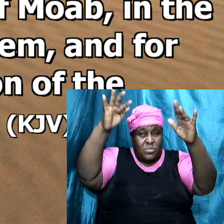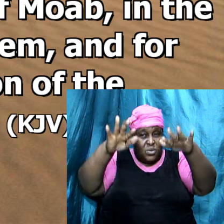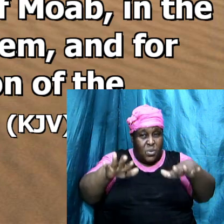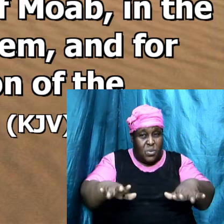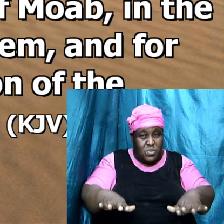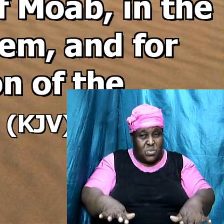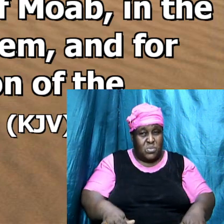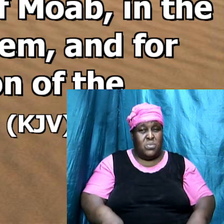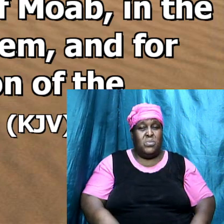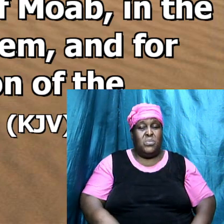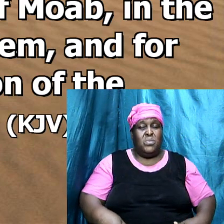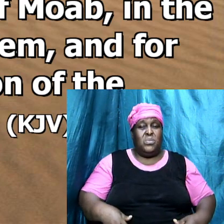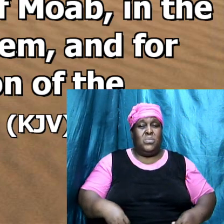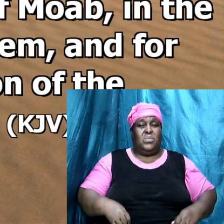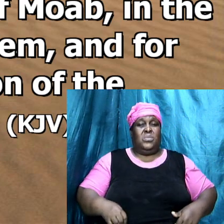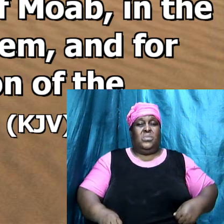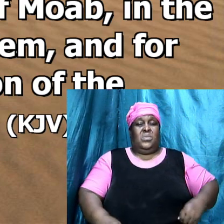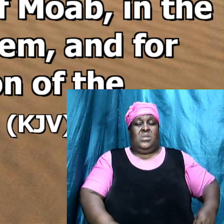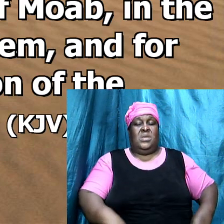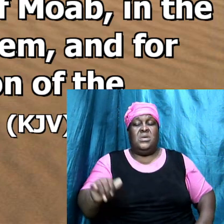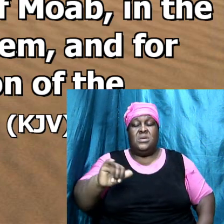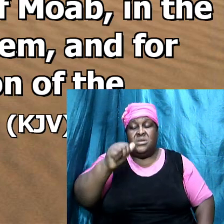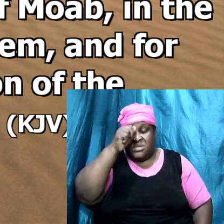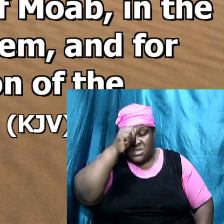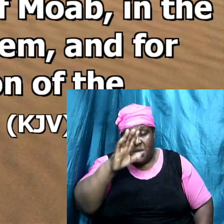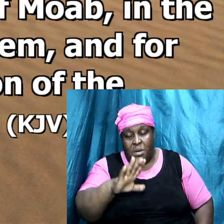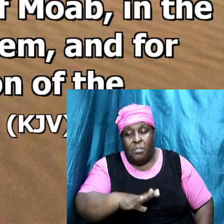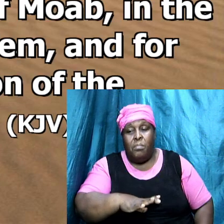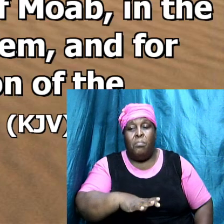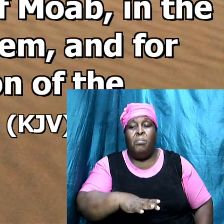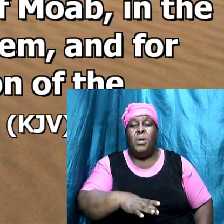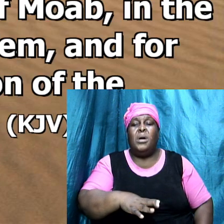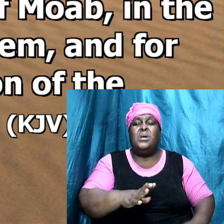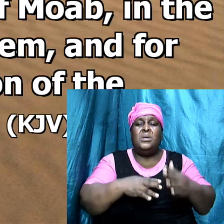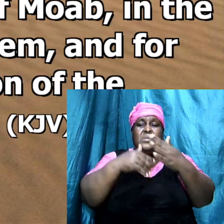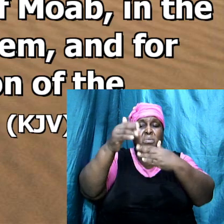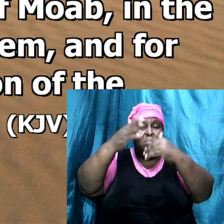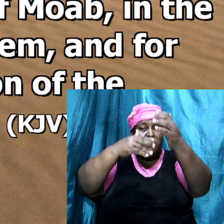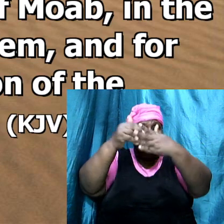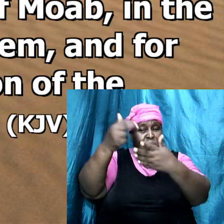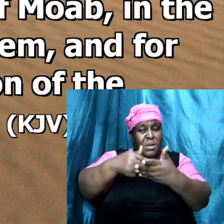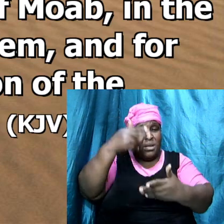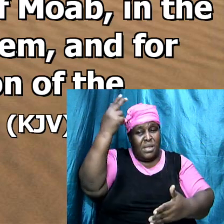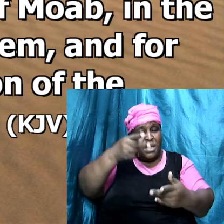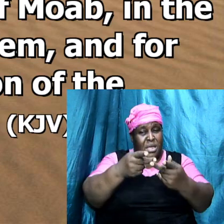The glory of, and this now, is the same man that come now to build a high place